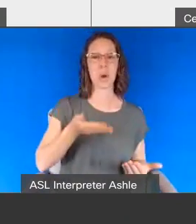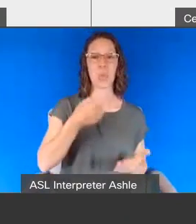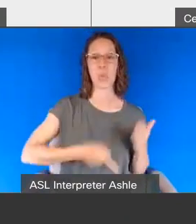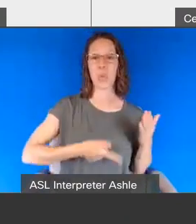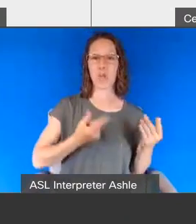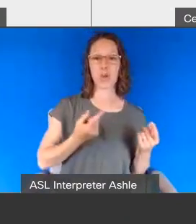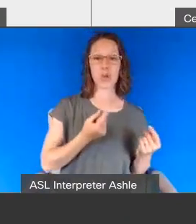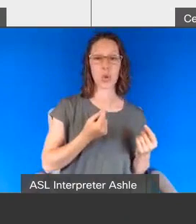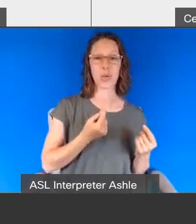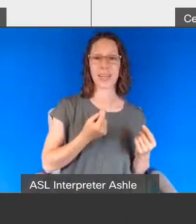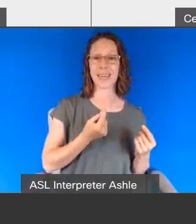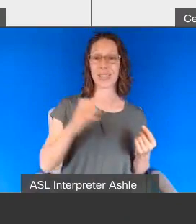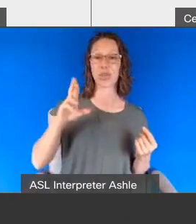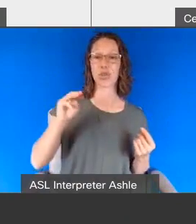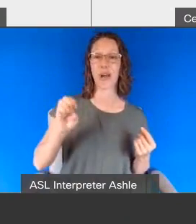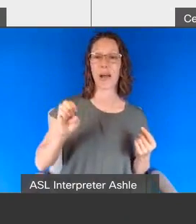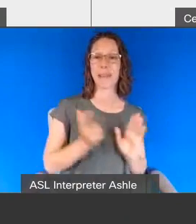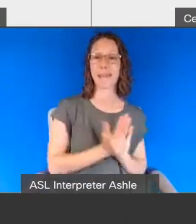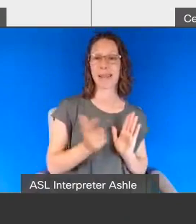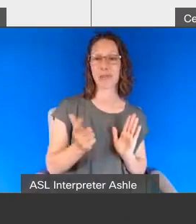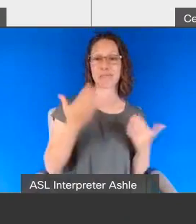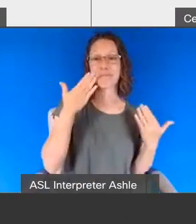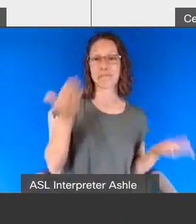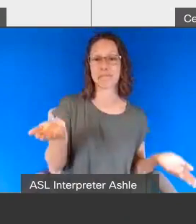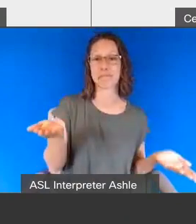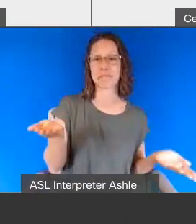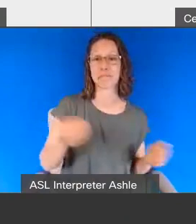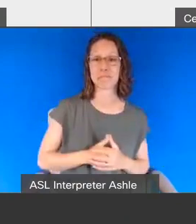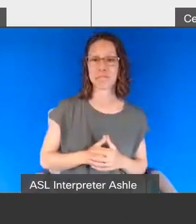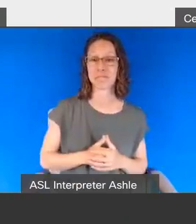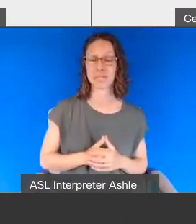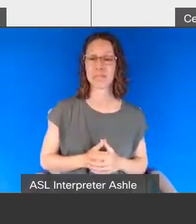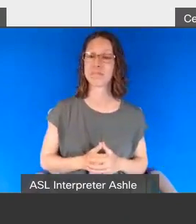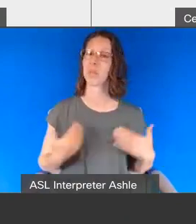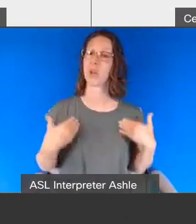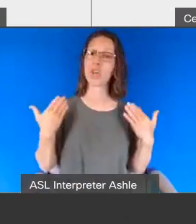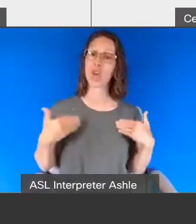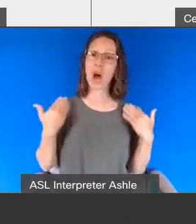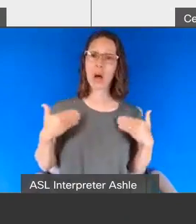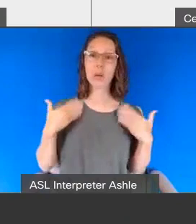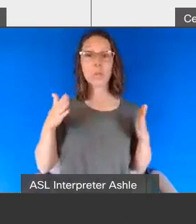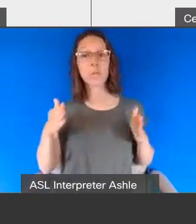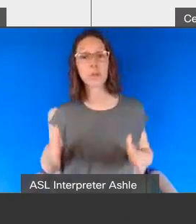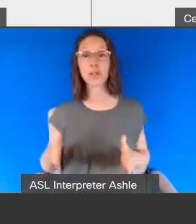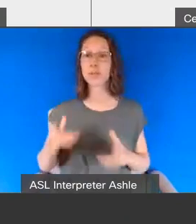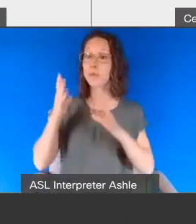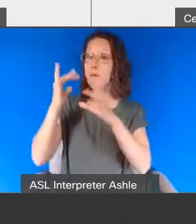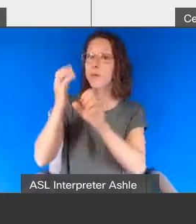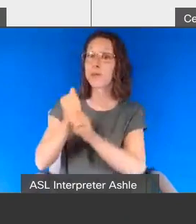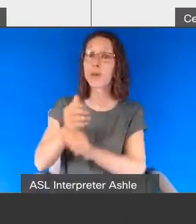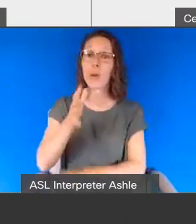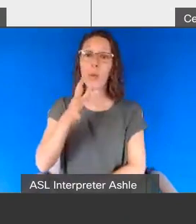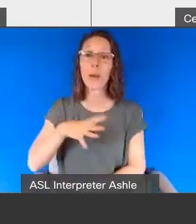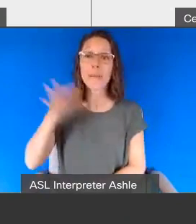crime okay uh if you're a young if you're young and you have a fascination with women's hair for example